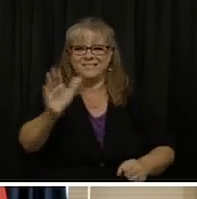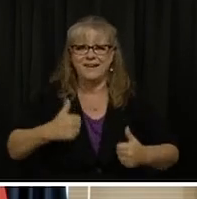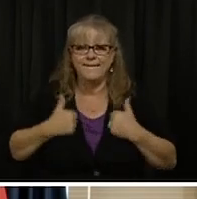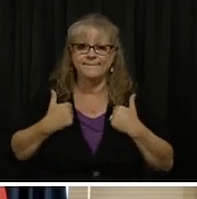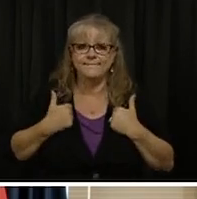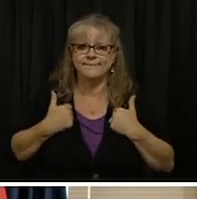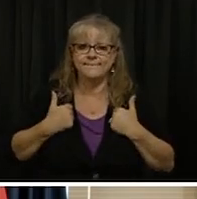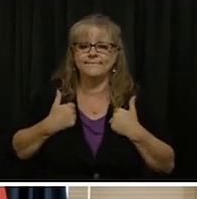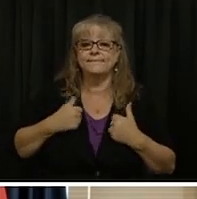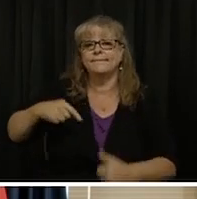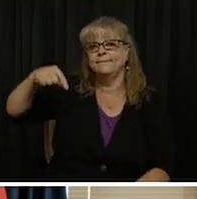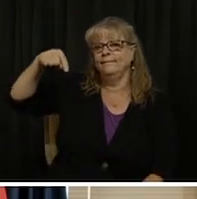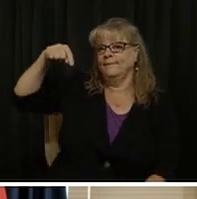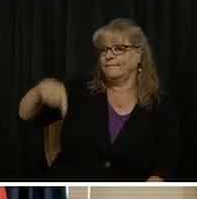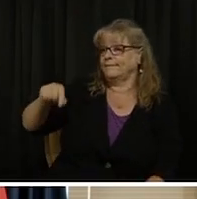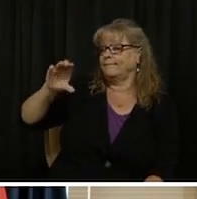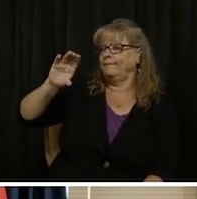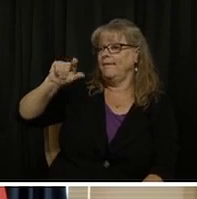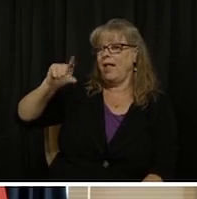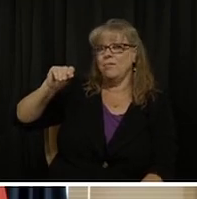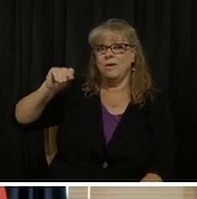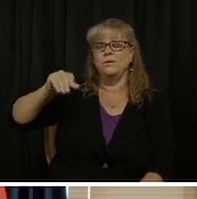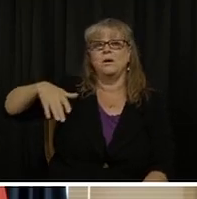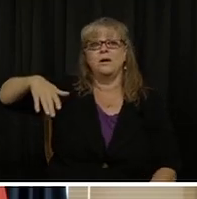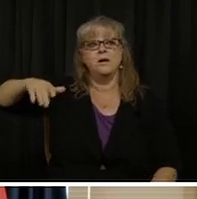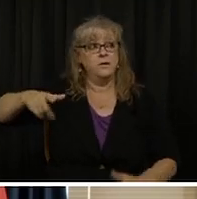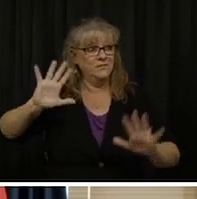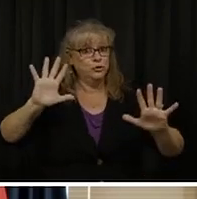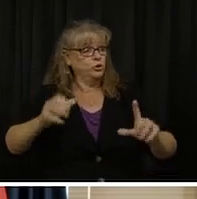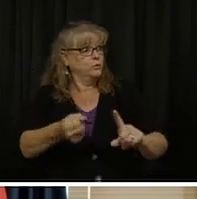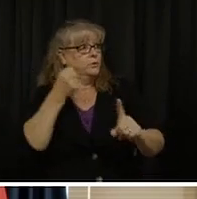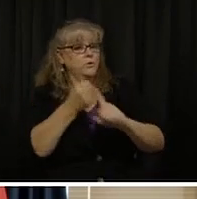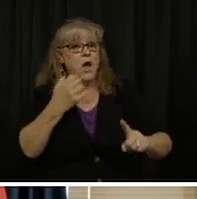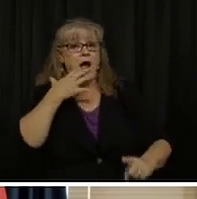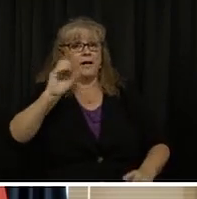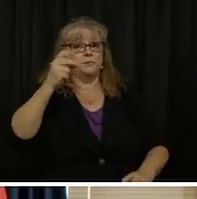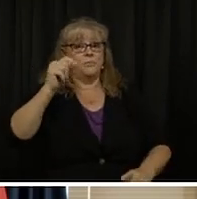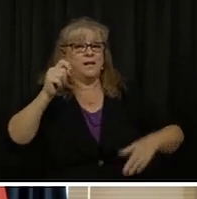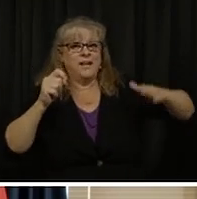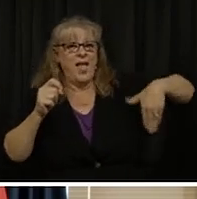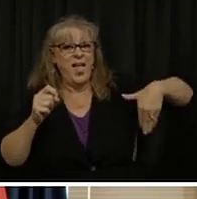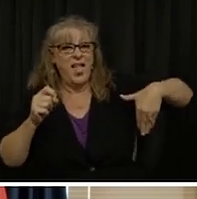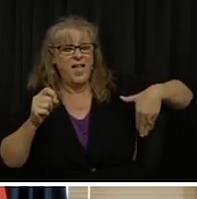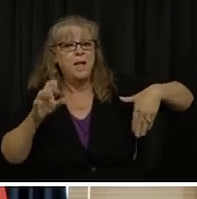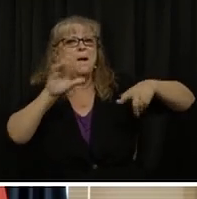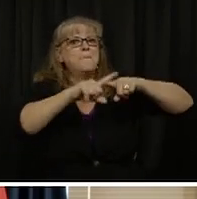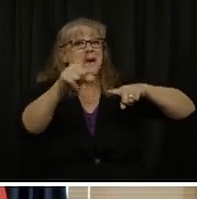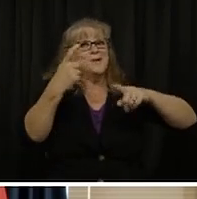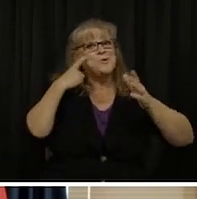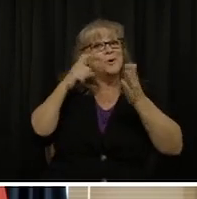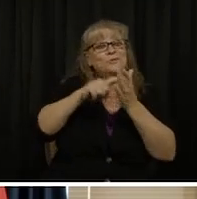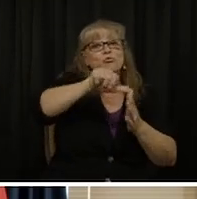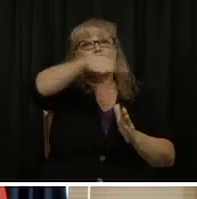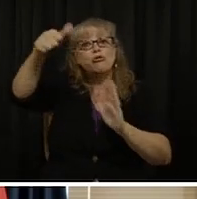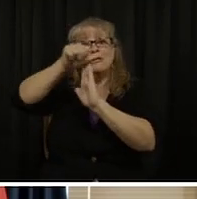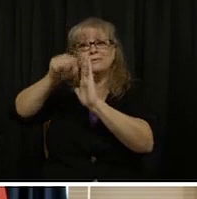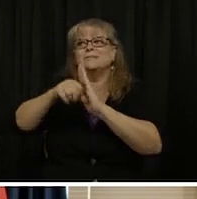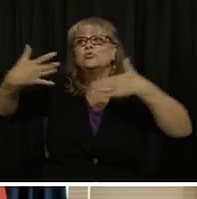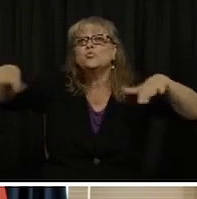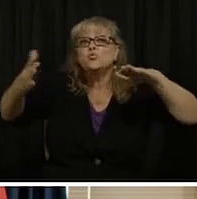spot, the whole country is showing a significant uptick, and Colorado has not been an exception from that trend,